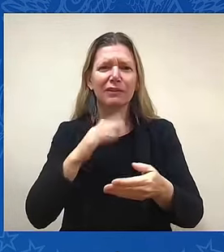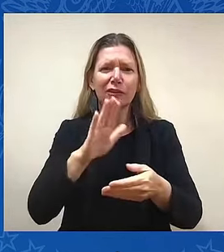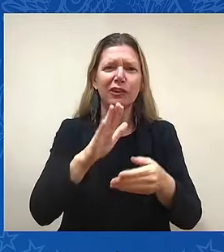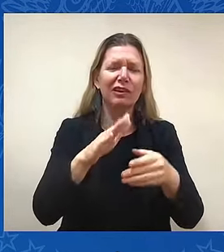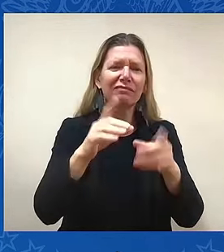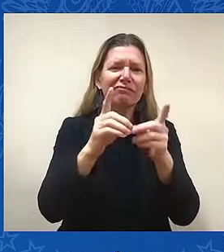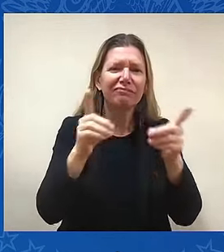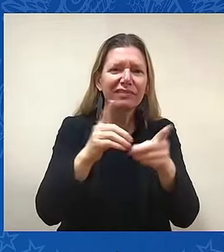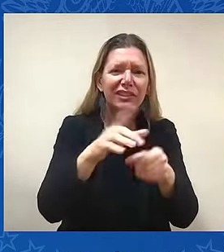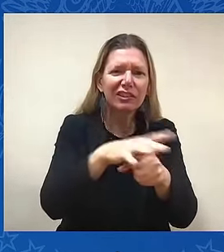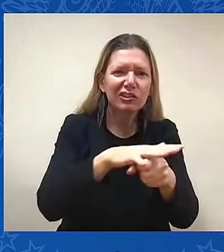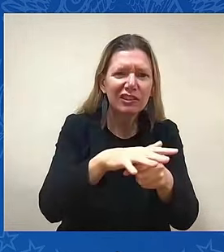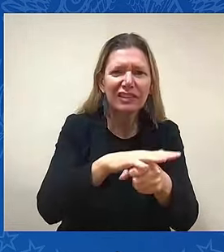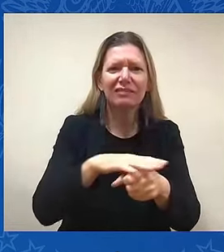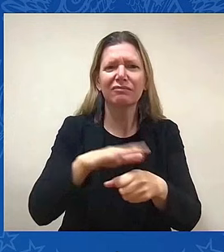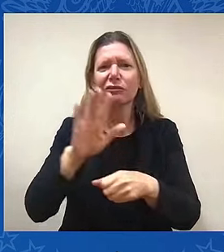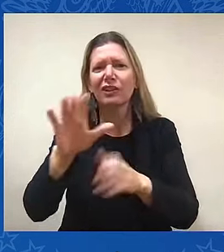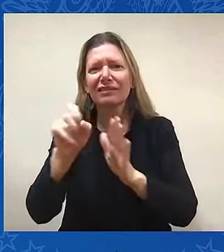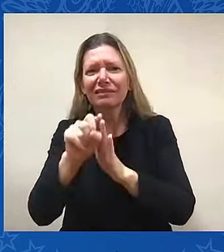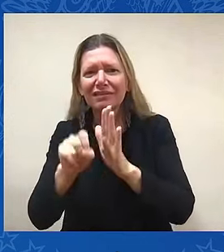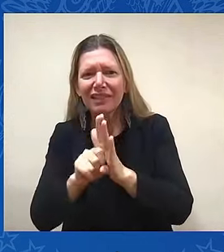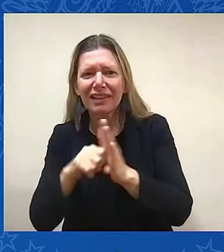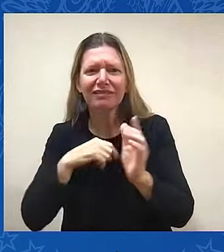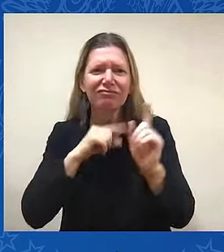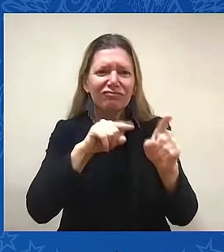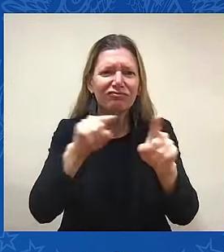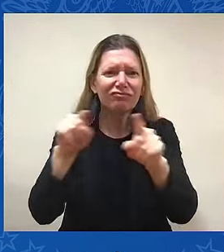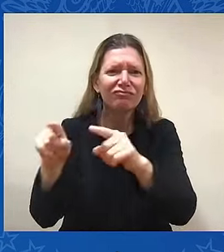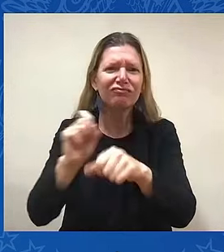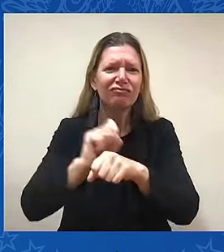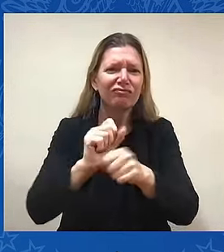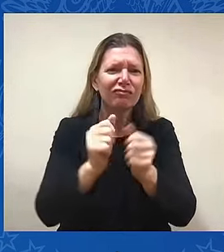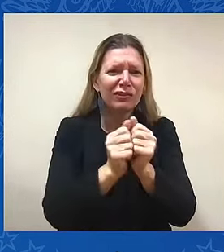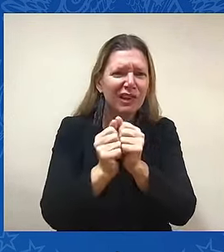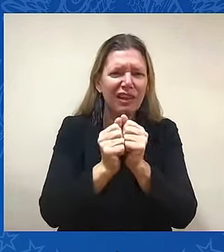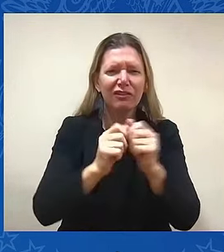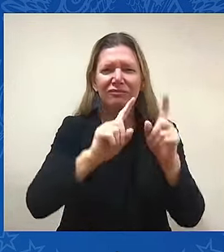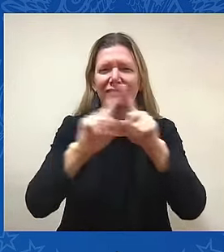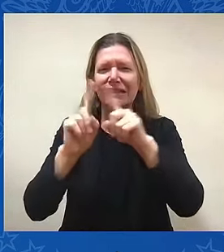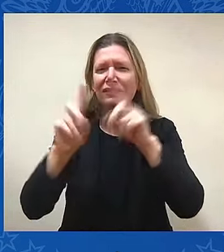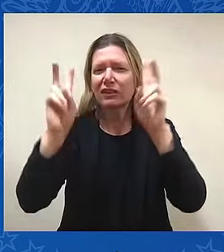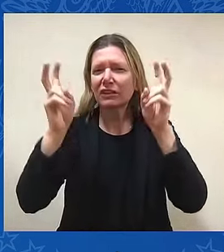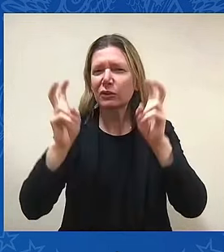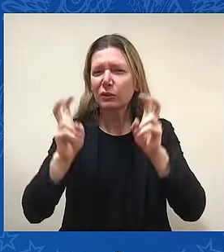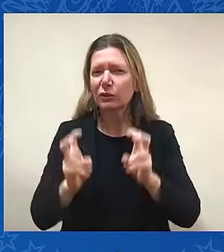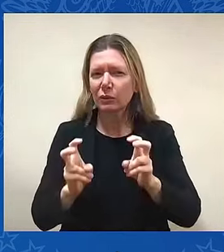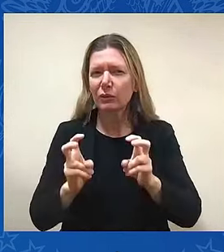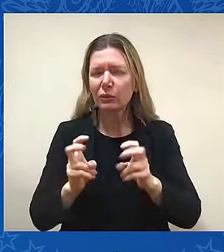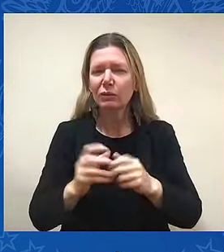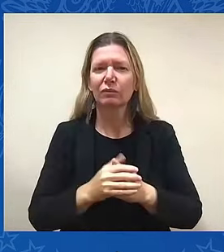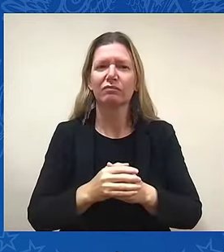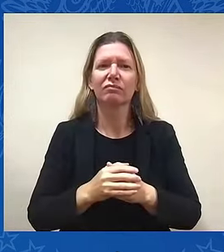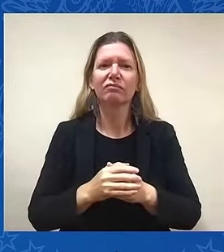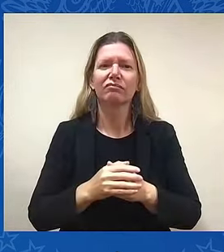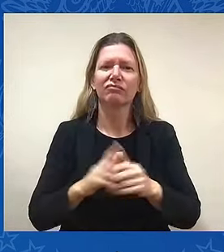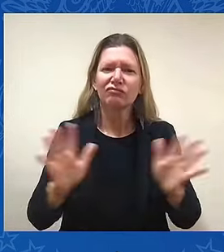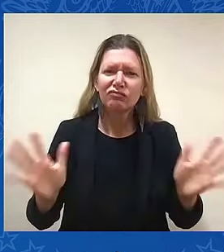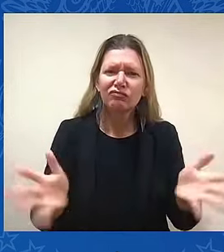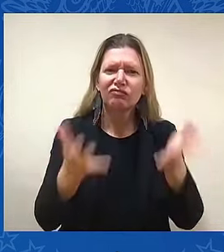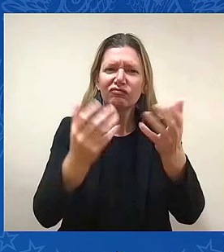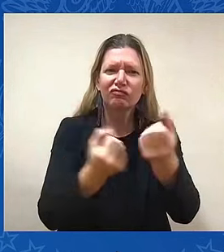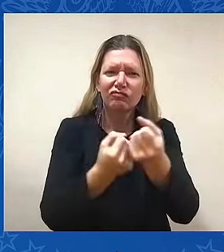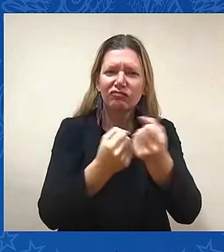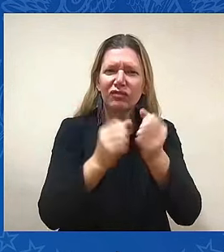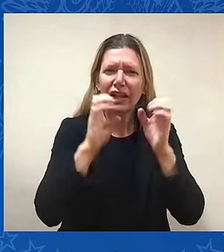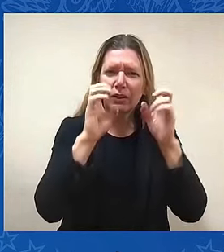issues that bring us all together. Lifting up educators, my favorite. Highlighting the great work of